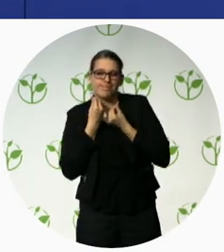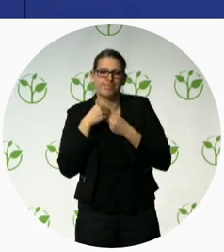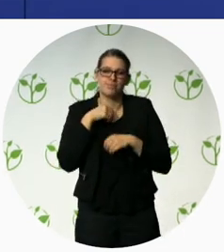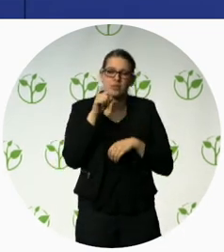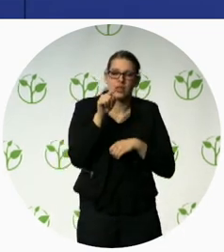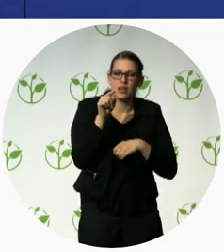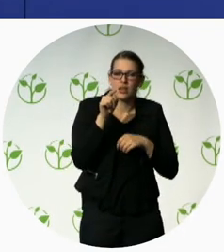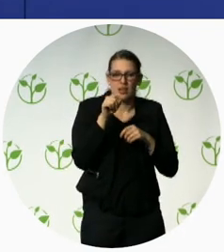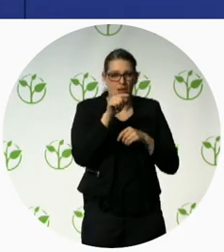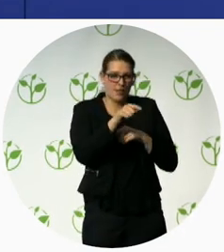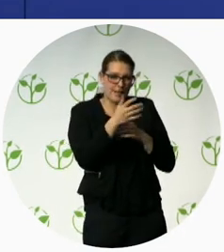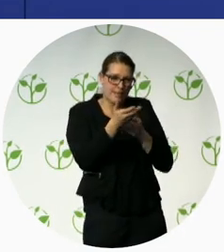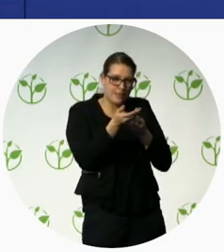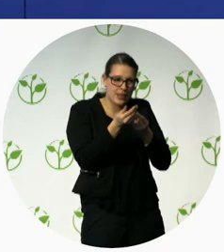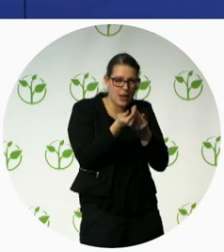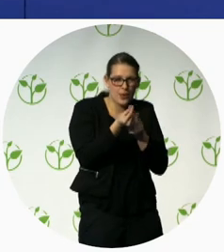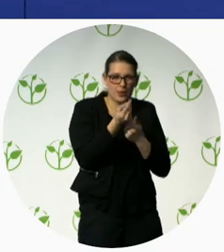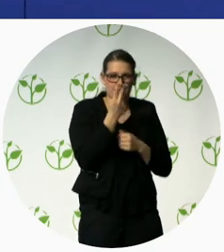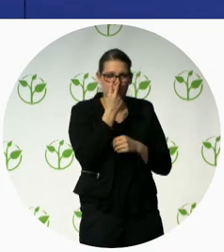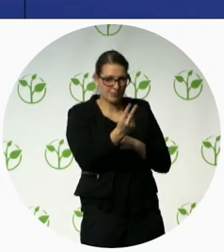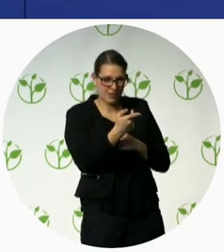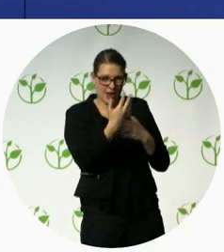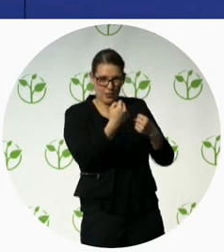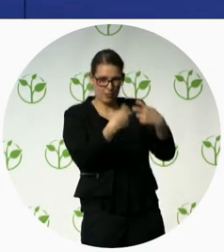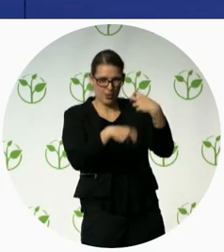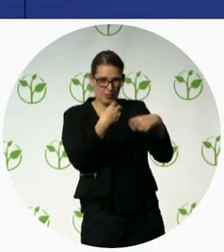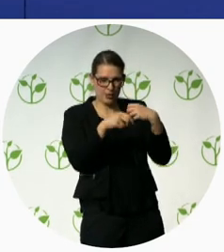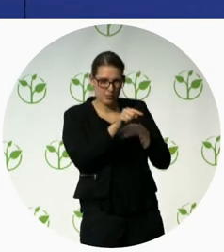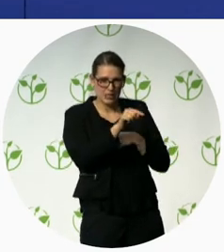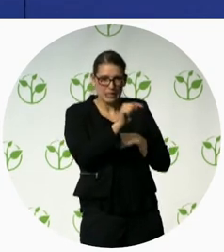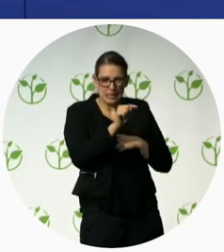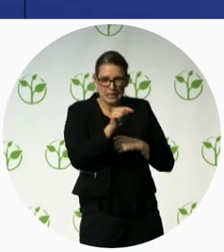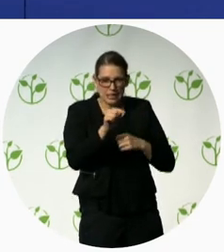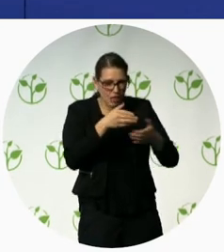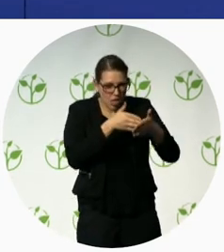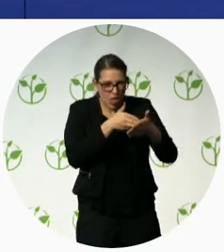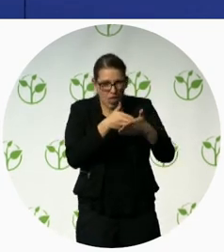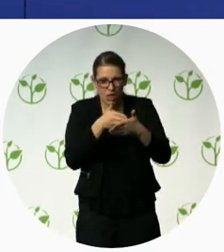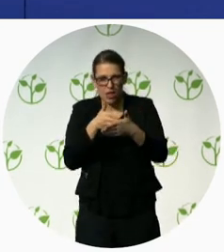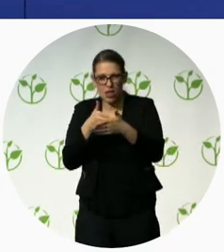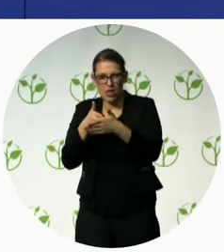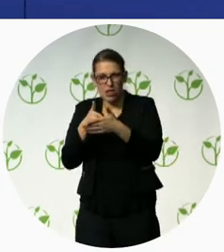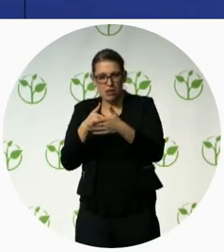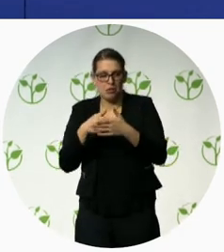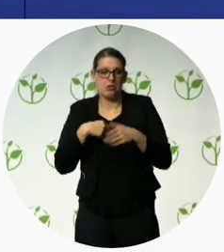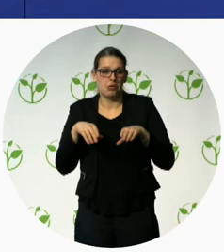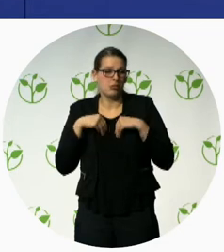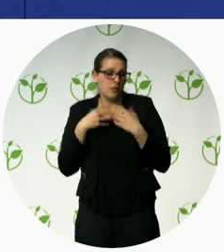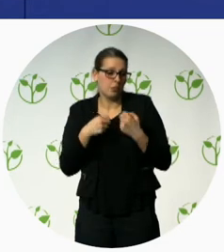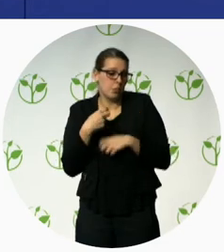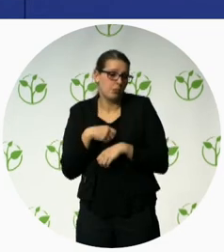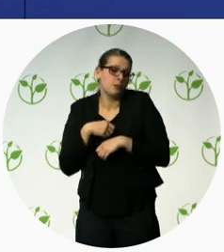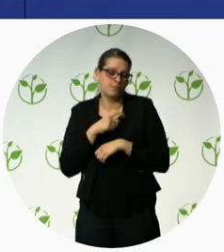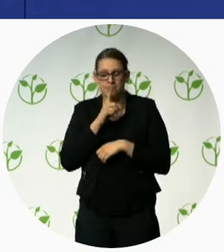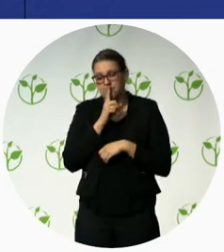get to us, we pass on that energy to our patients or the people we are caring for, and they also get